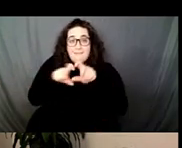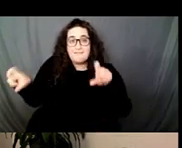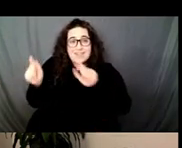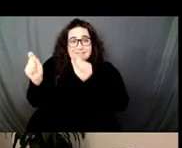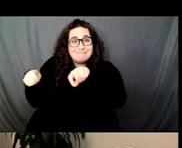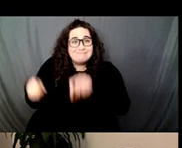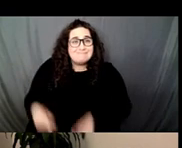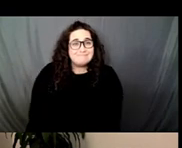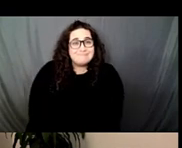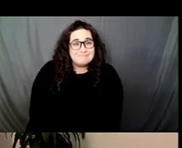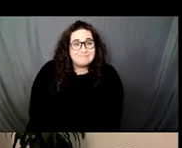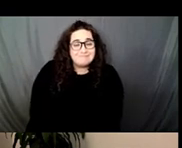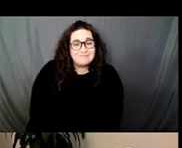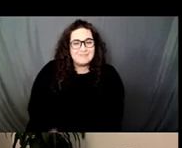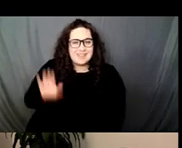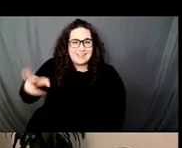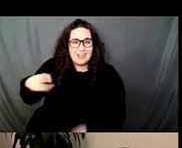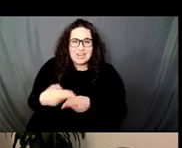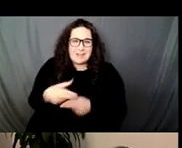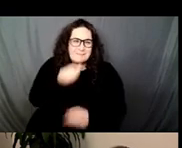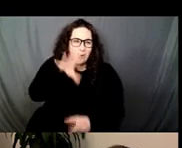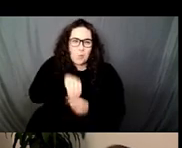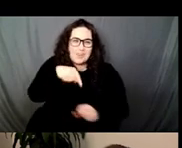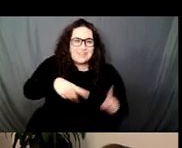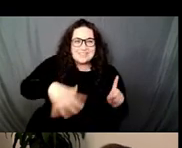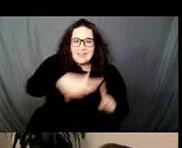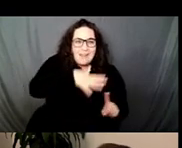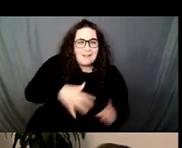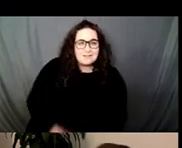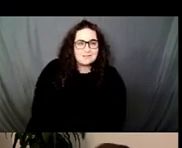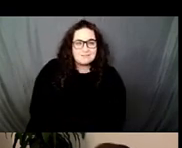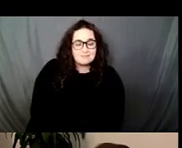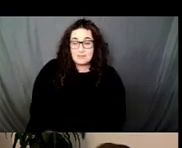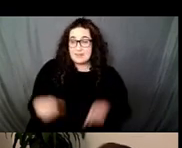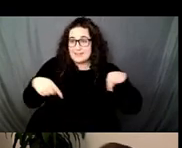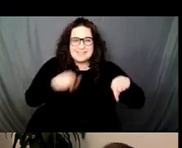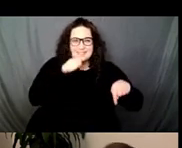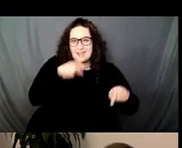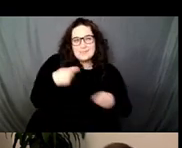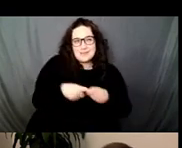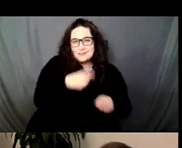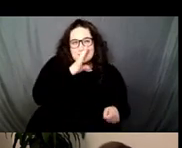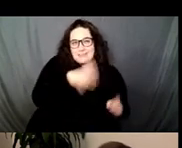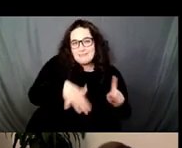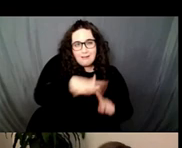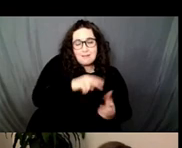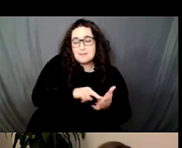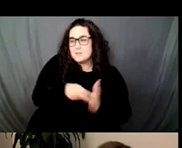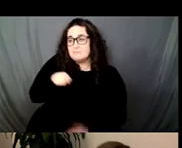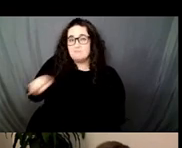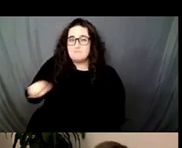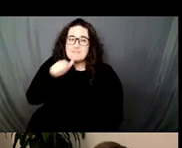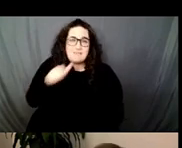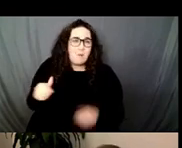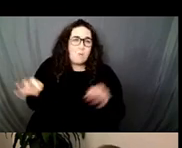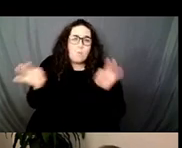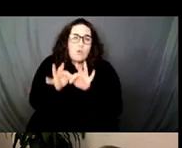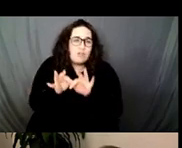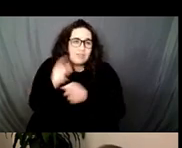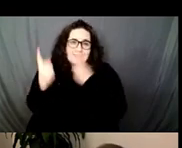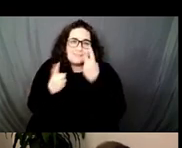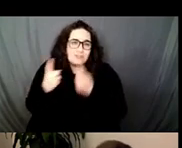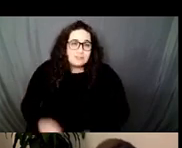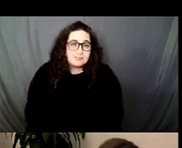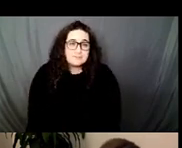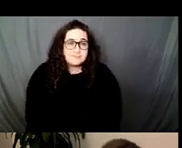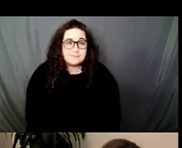marks as not of this context and thus not worthy of even the most basic ethical consideration. Indeed, the white